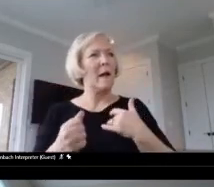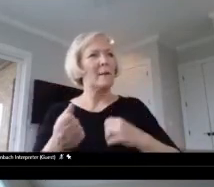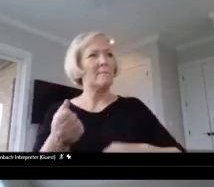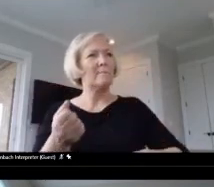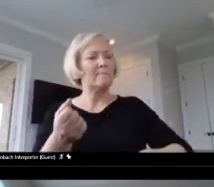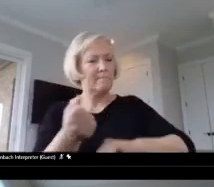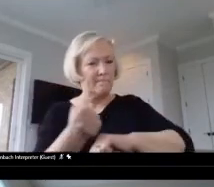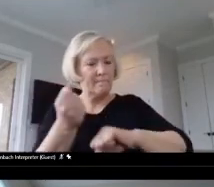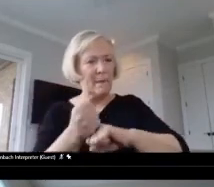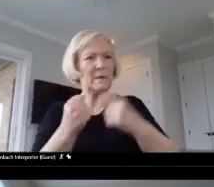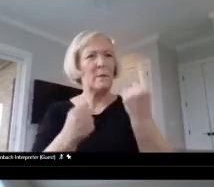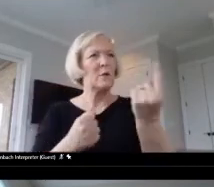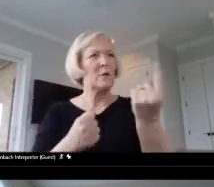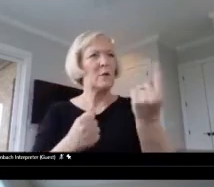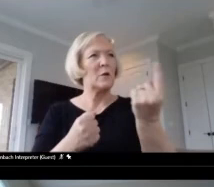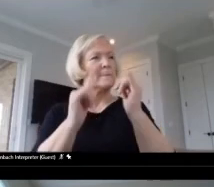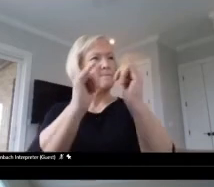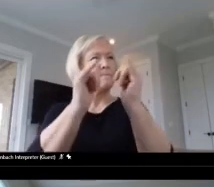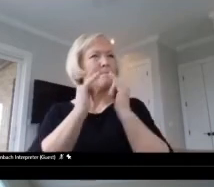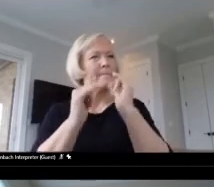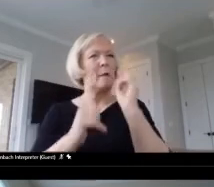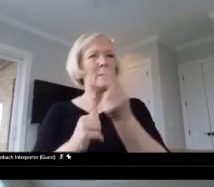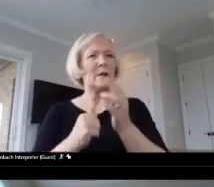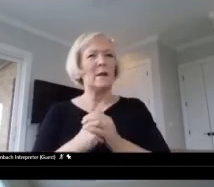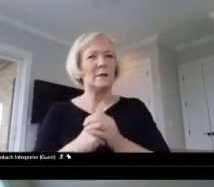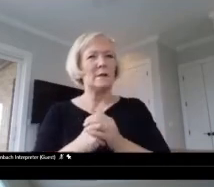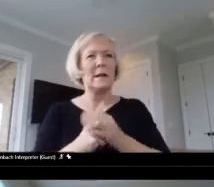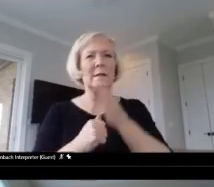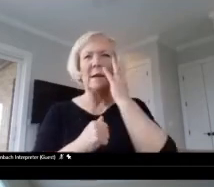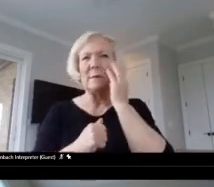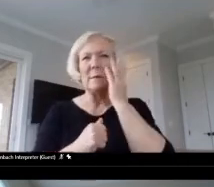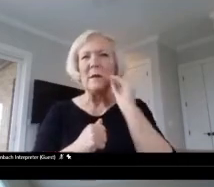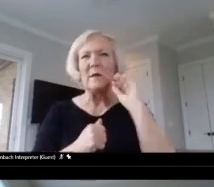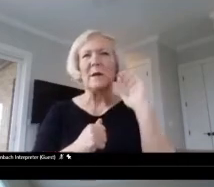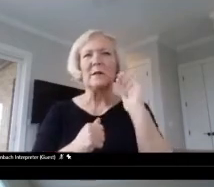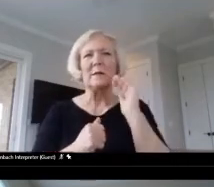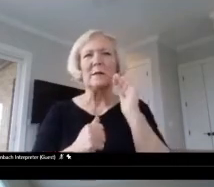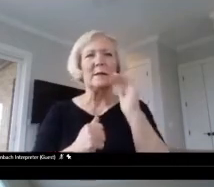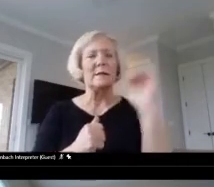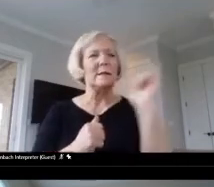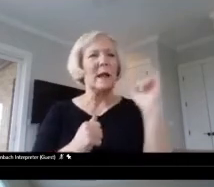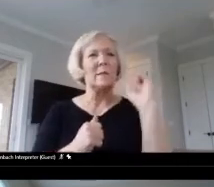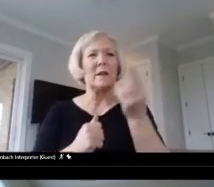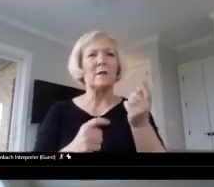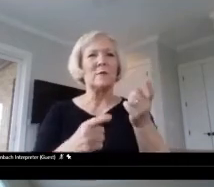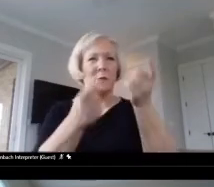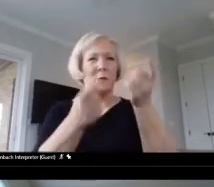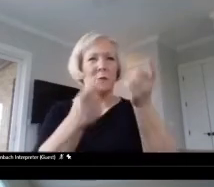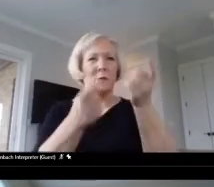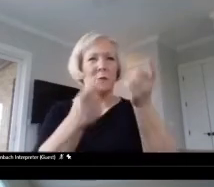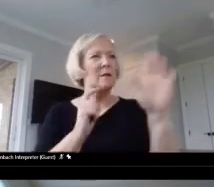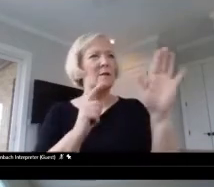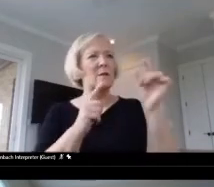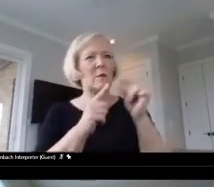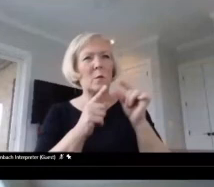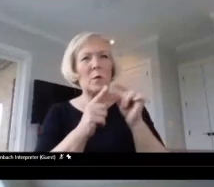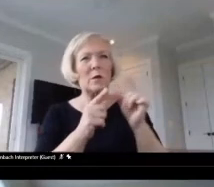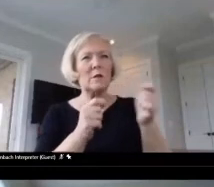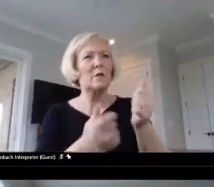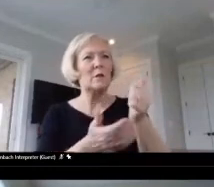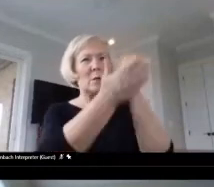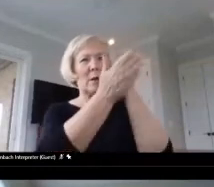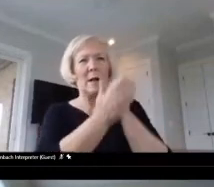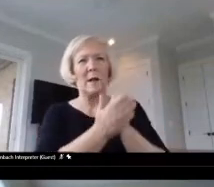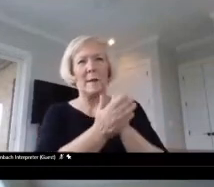that has walked in our shoes was giving us the words that would help to